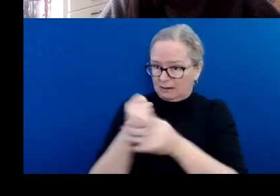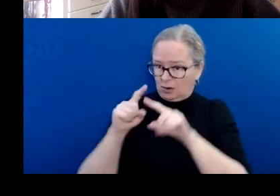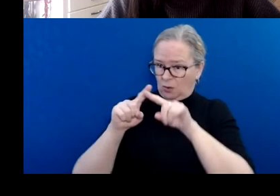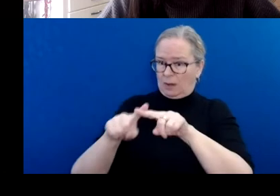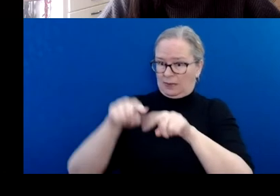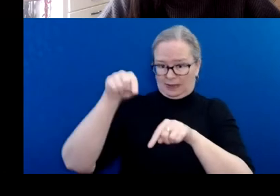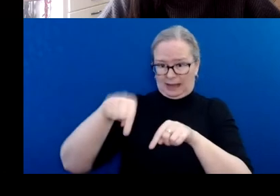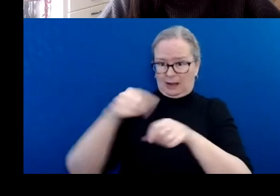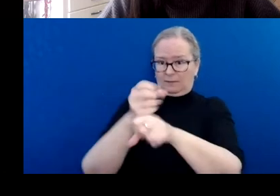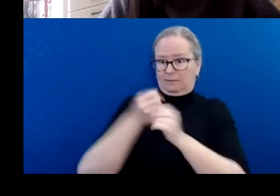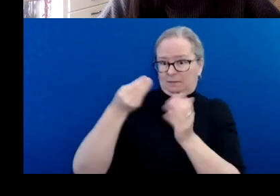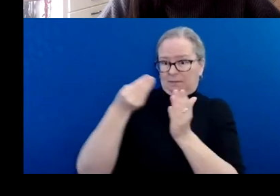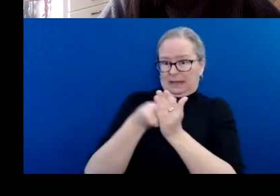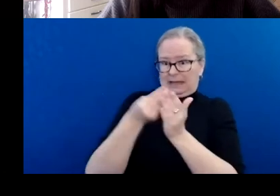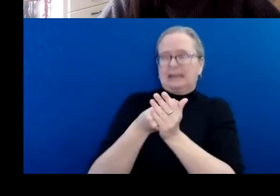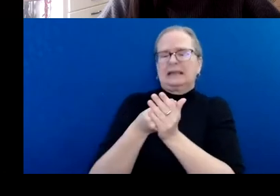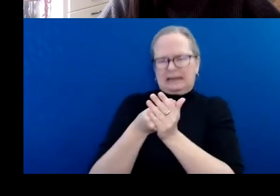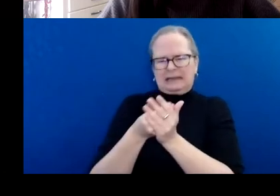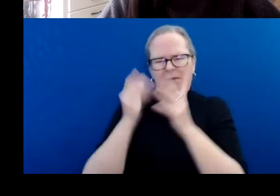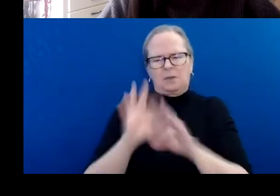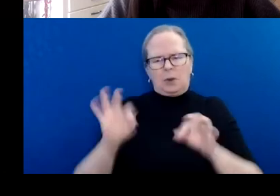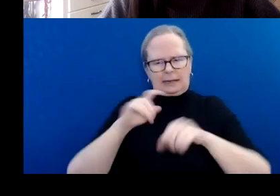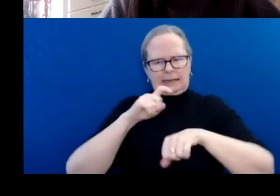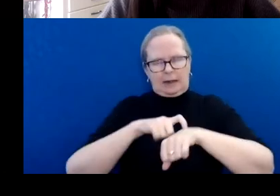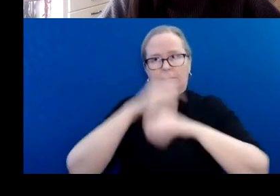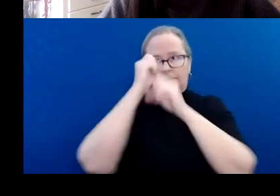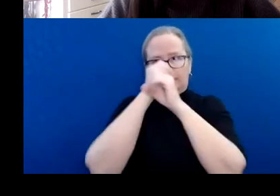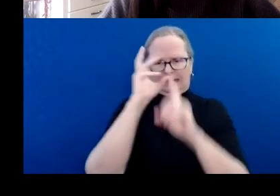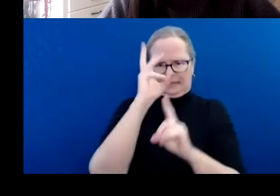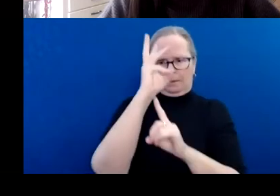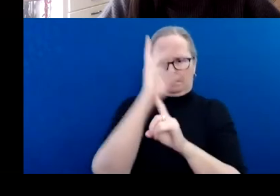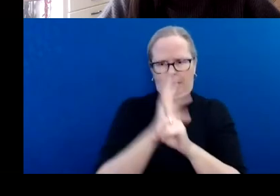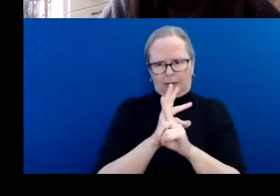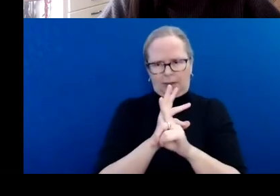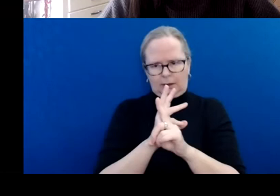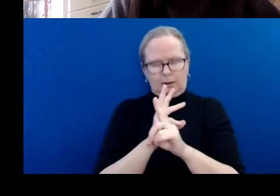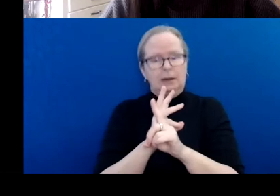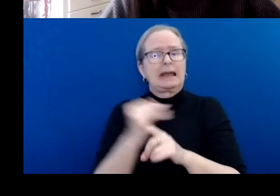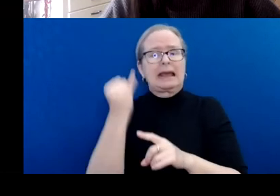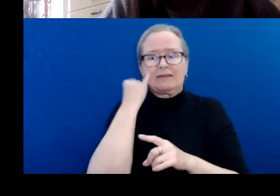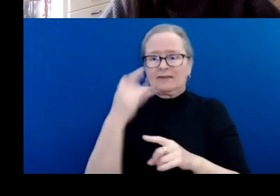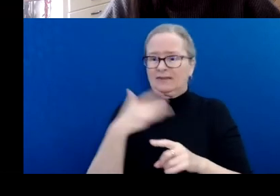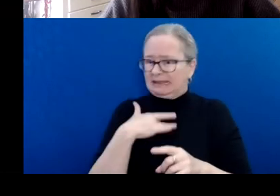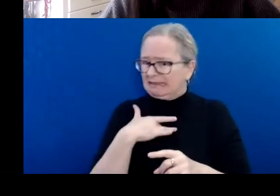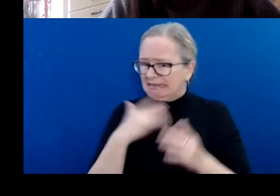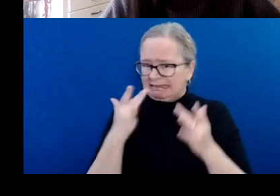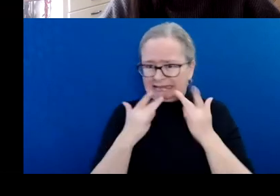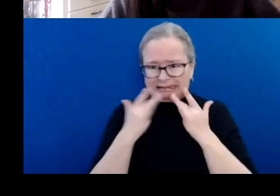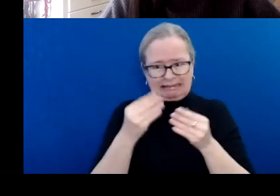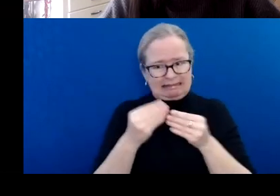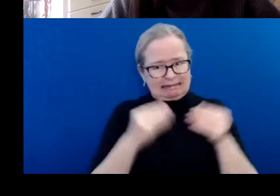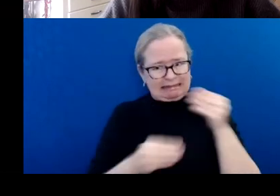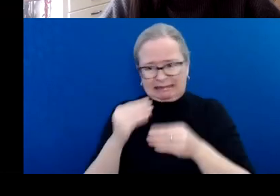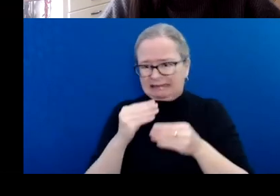So if cash flow is a concern for you, consider applying for something that occurs after the notifications and